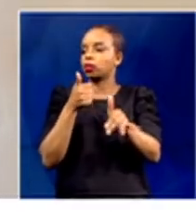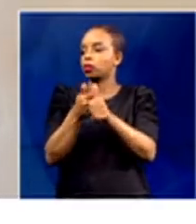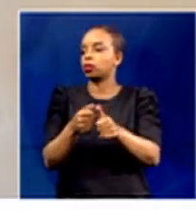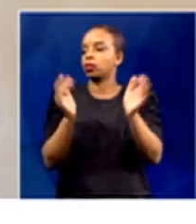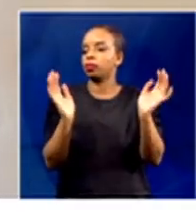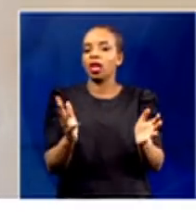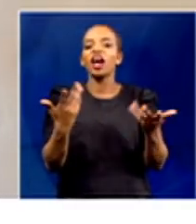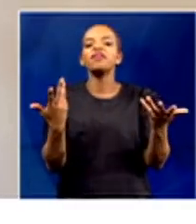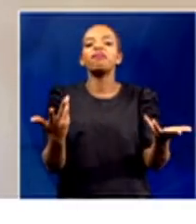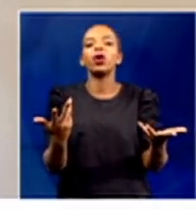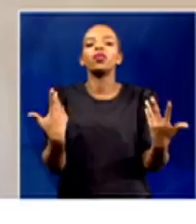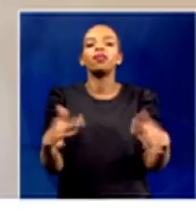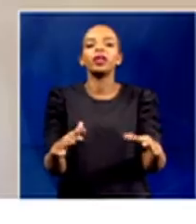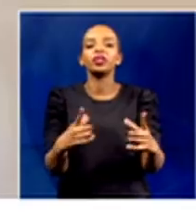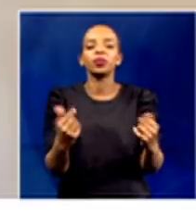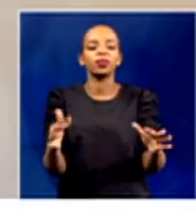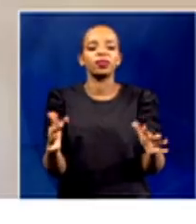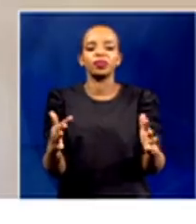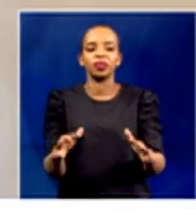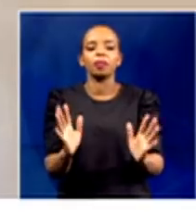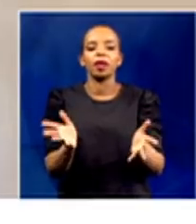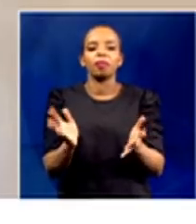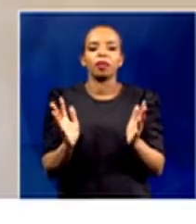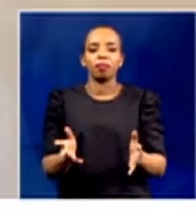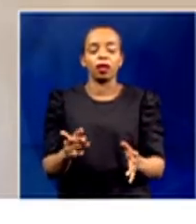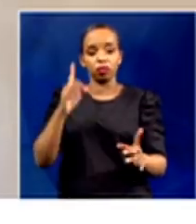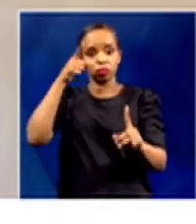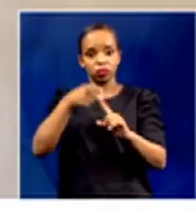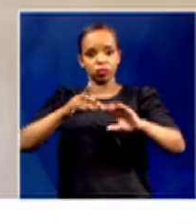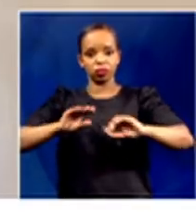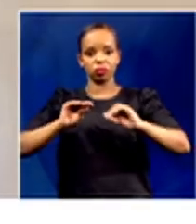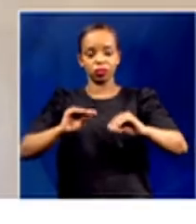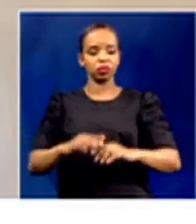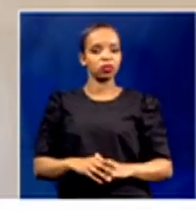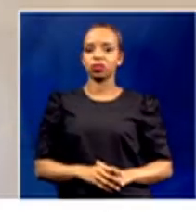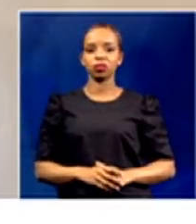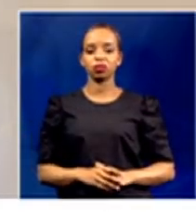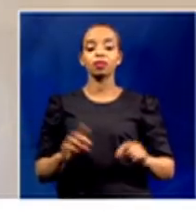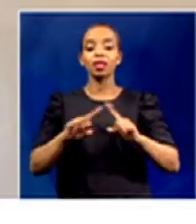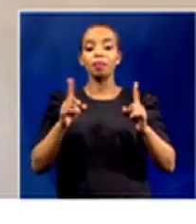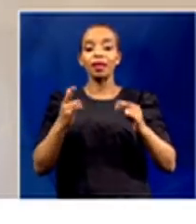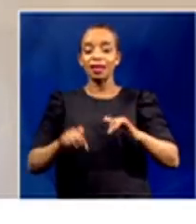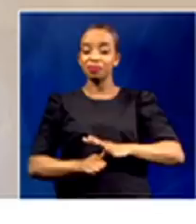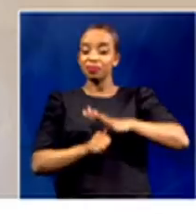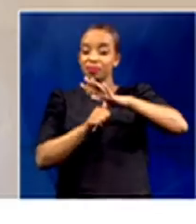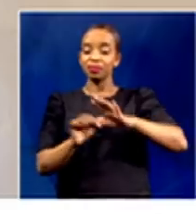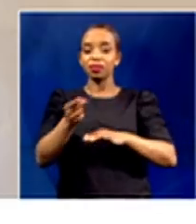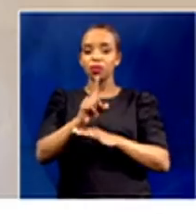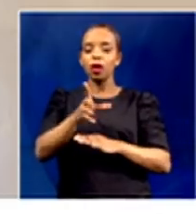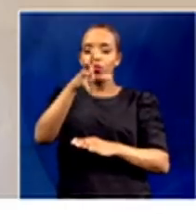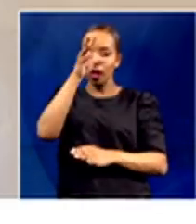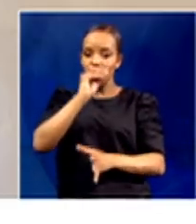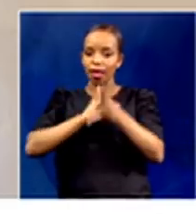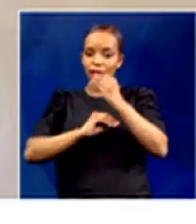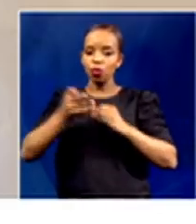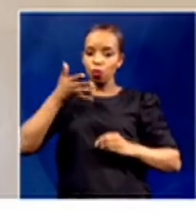because the Department of Education wants us to do this and that. But the real issue here is about learning. We want our children to learn.